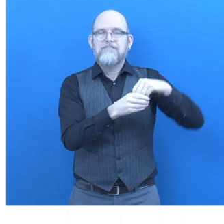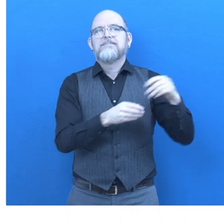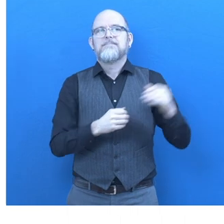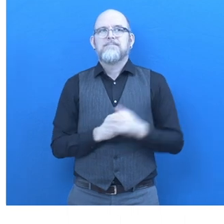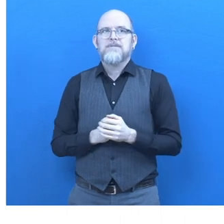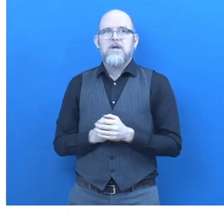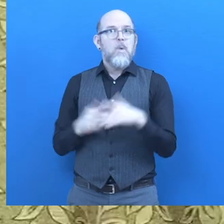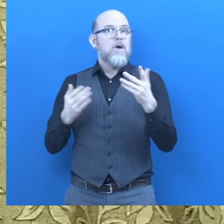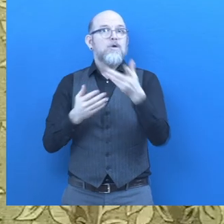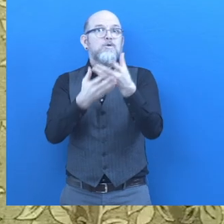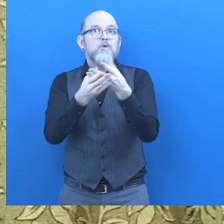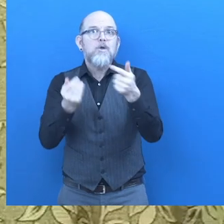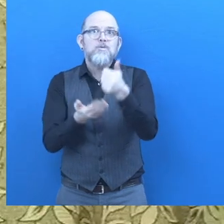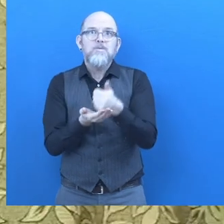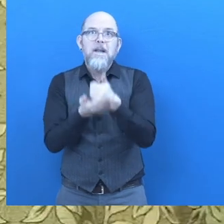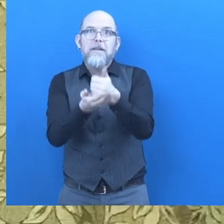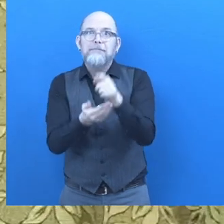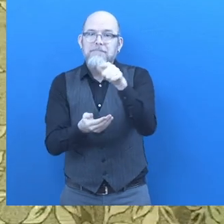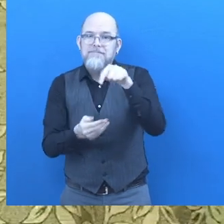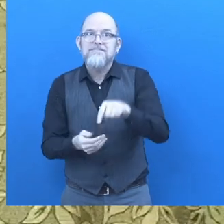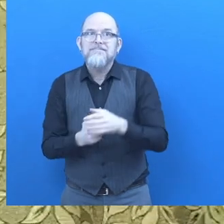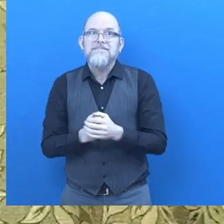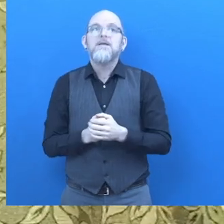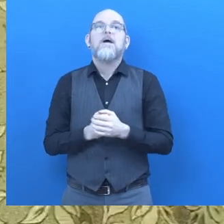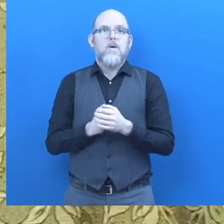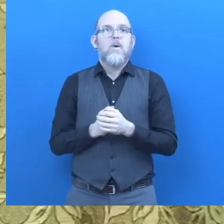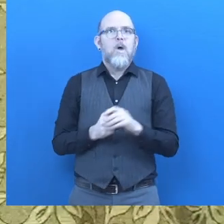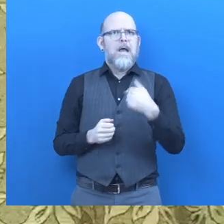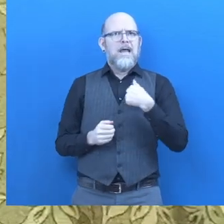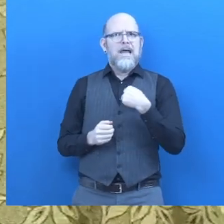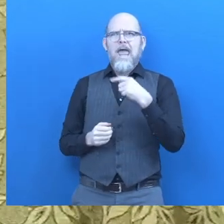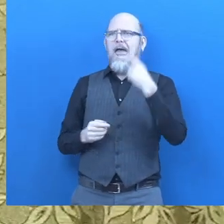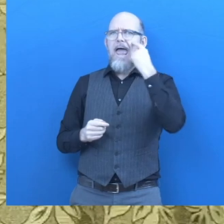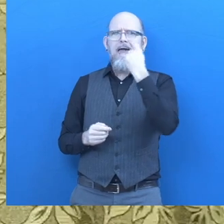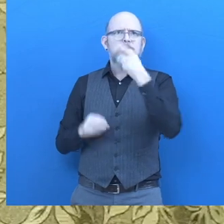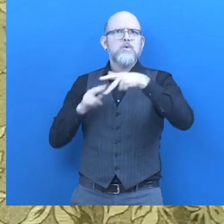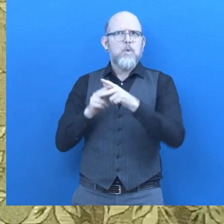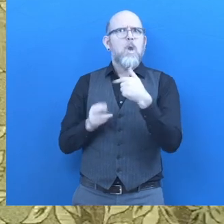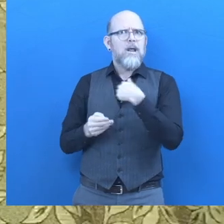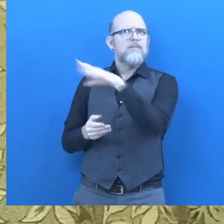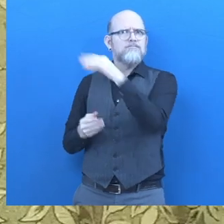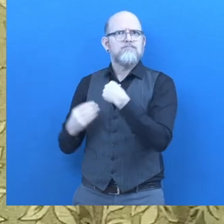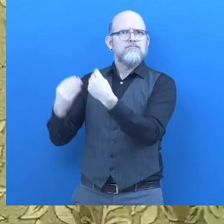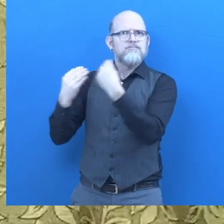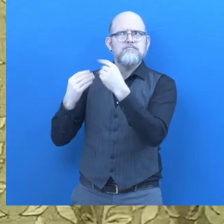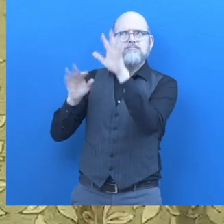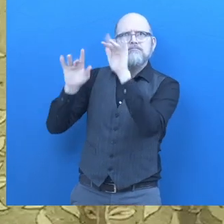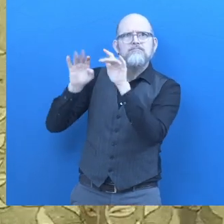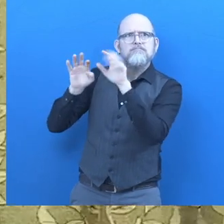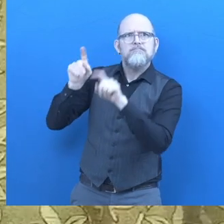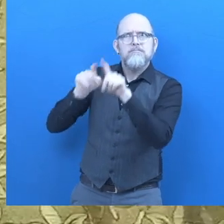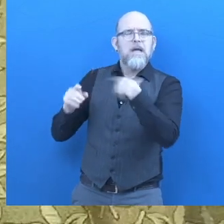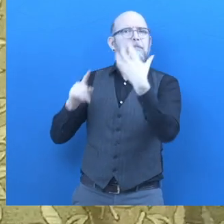help you? With the habit of self-learning with iTool, I was able to teach accessibility for myself,